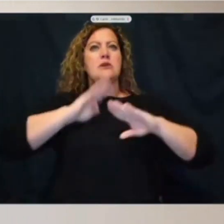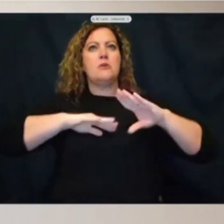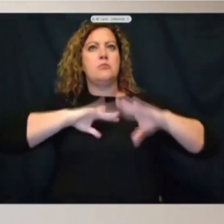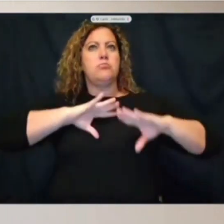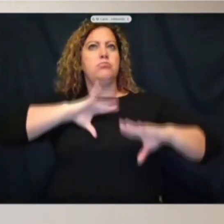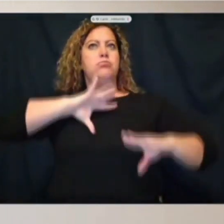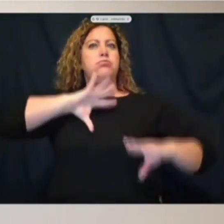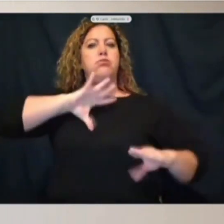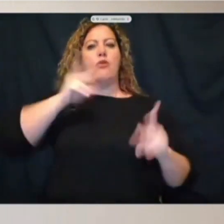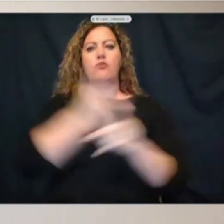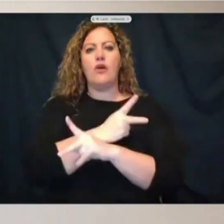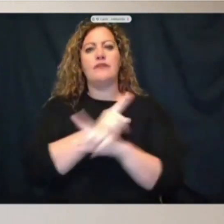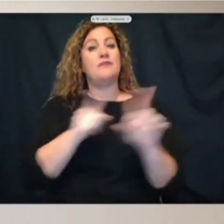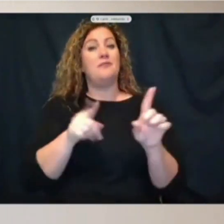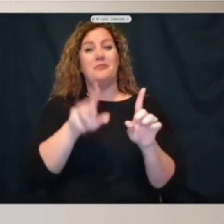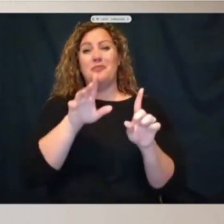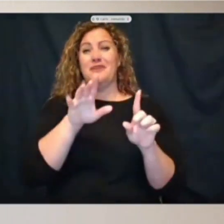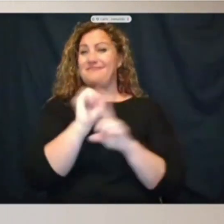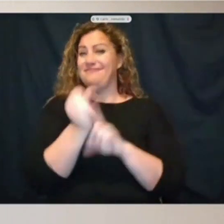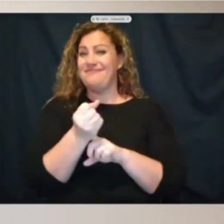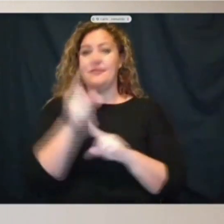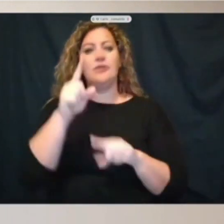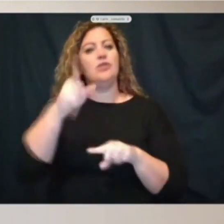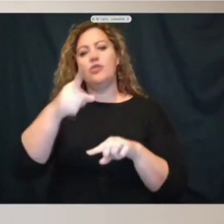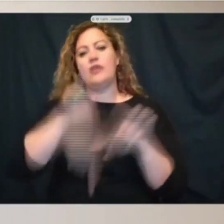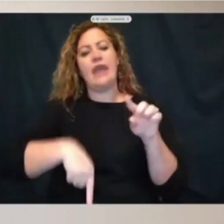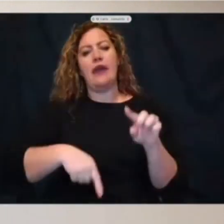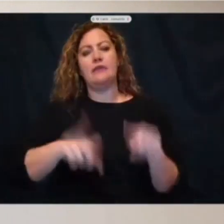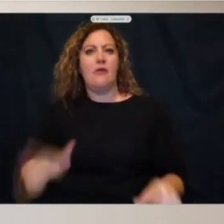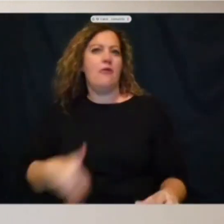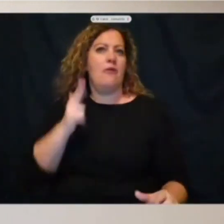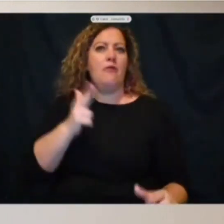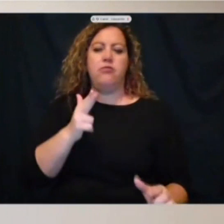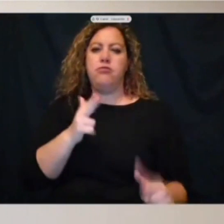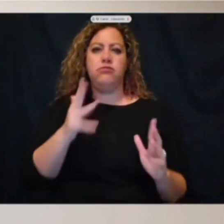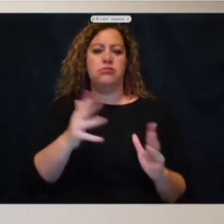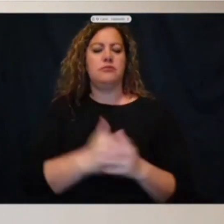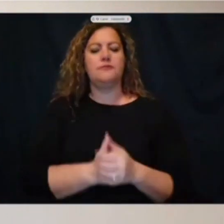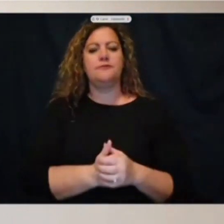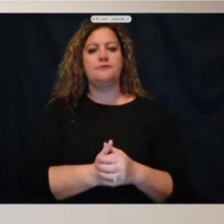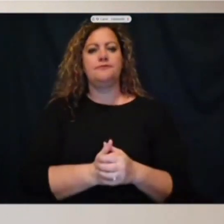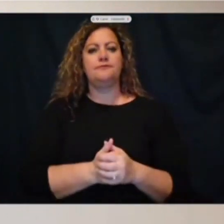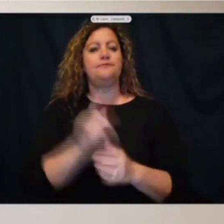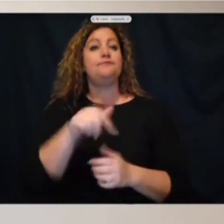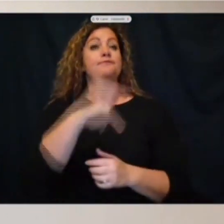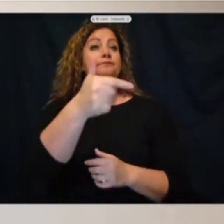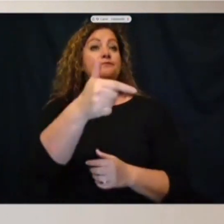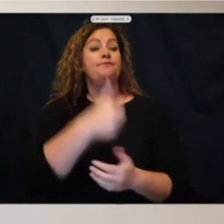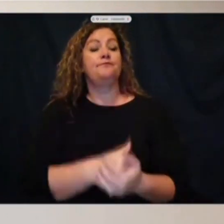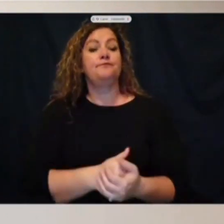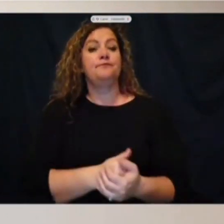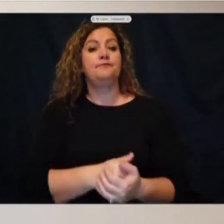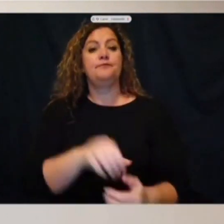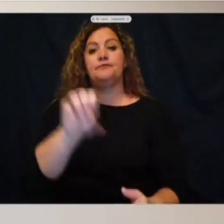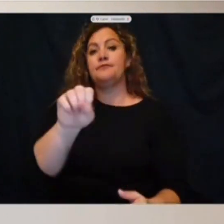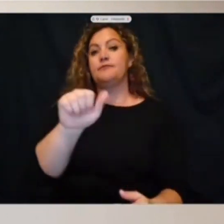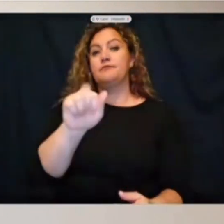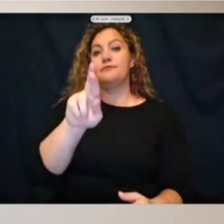situation where the next thing you do is pull the trigger on somebody. Next question. Sarah D'Elia.